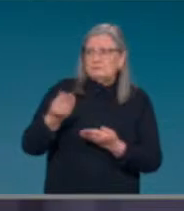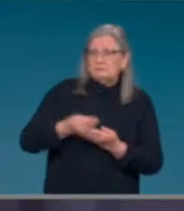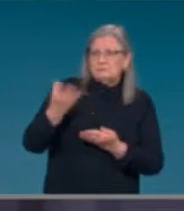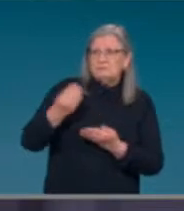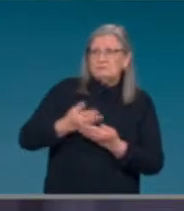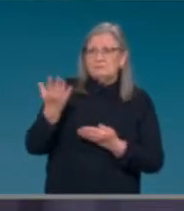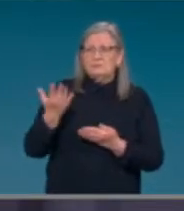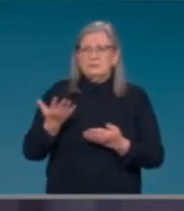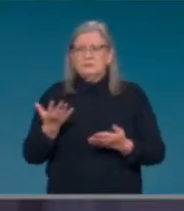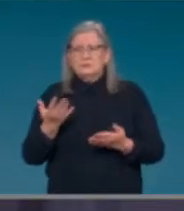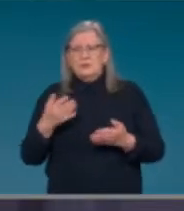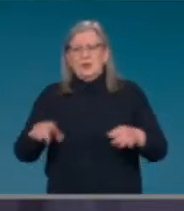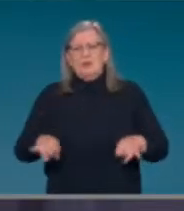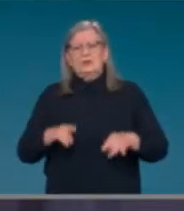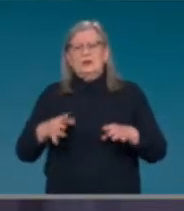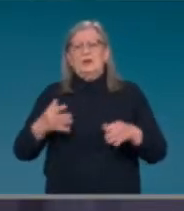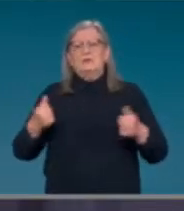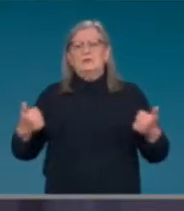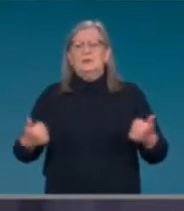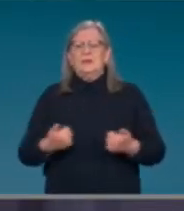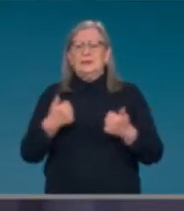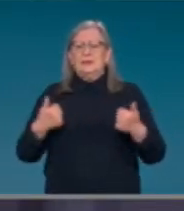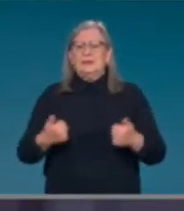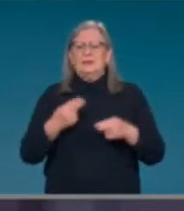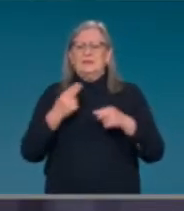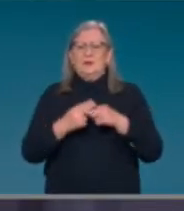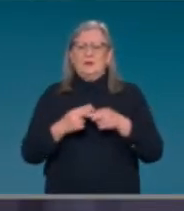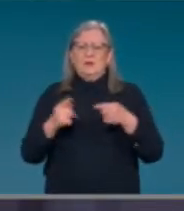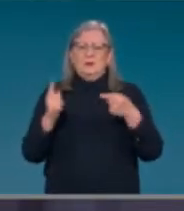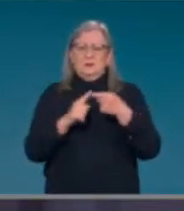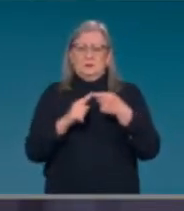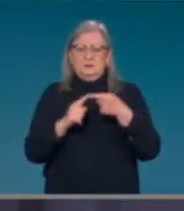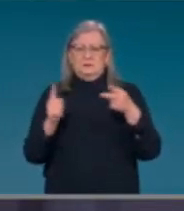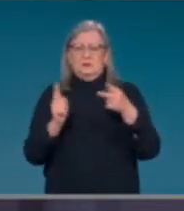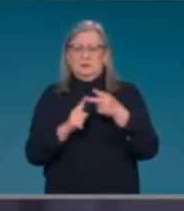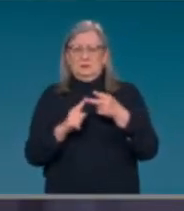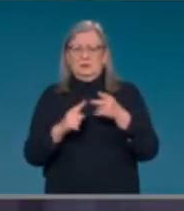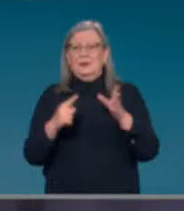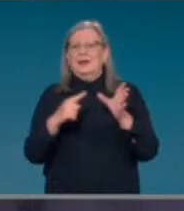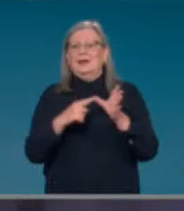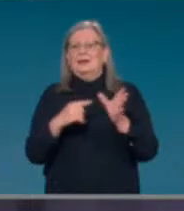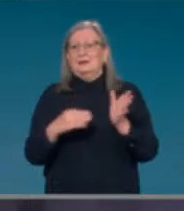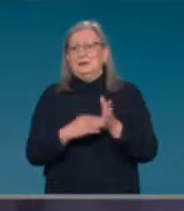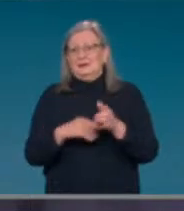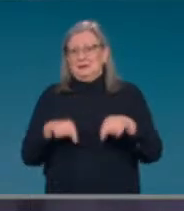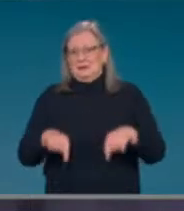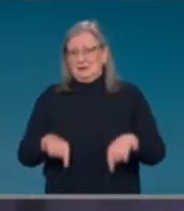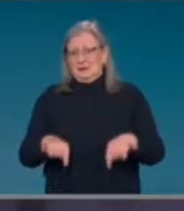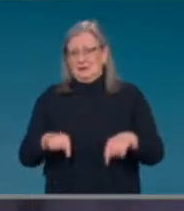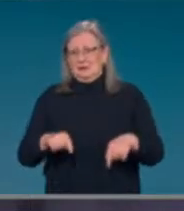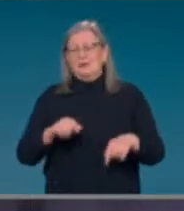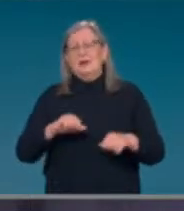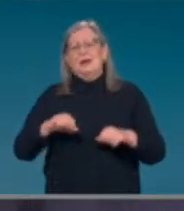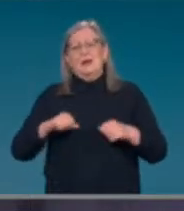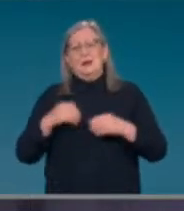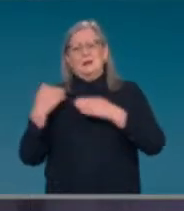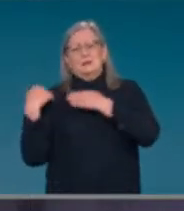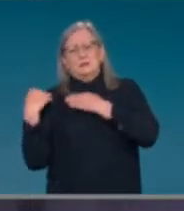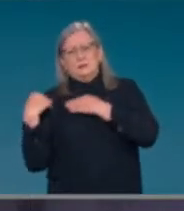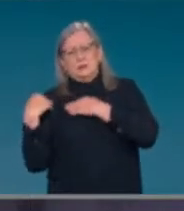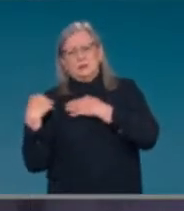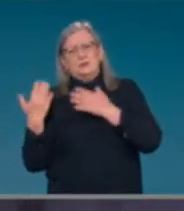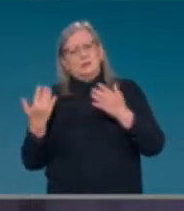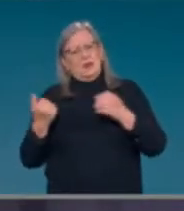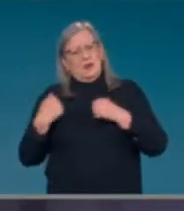Australia to meet our first and second doses with AstraZeneca. Um, part of our duty to the region is to, uh, is